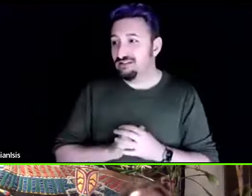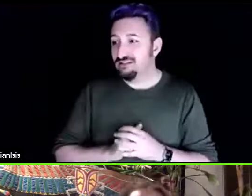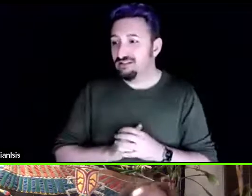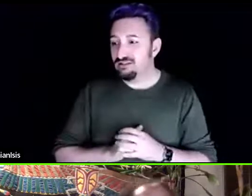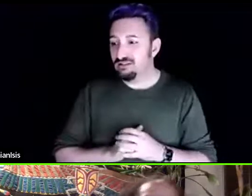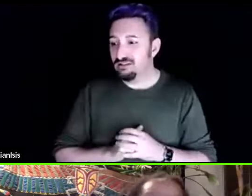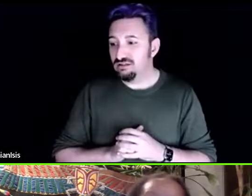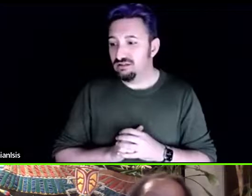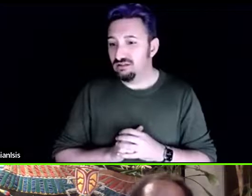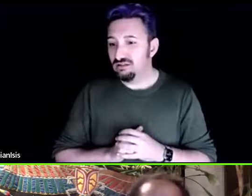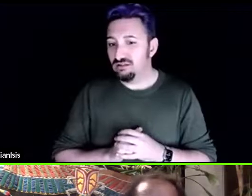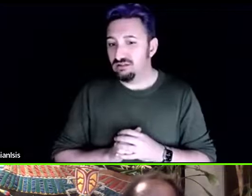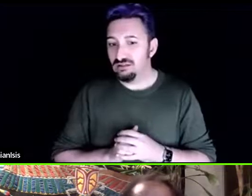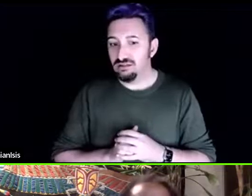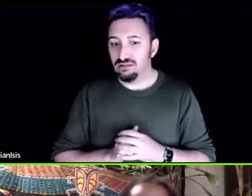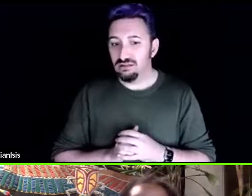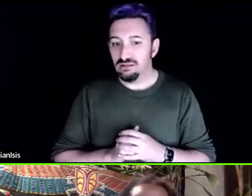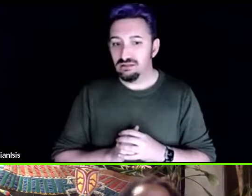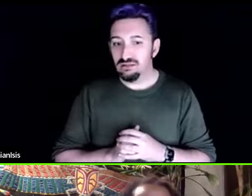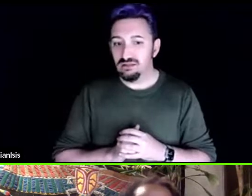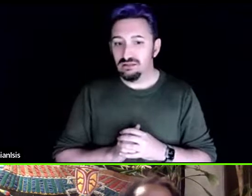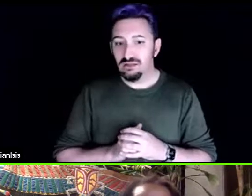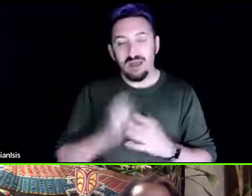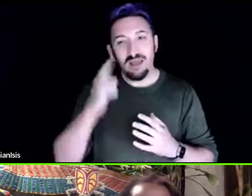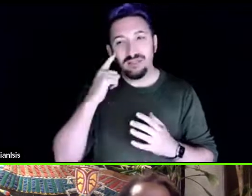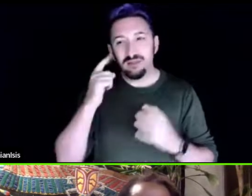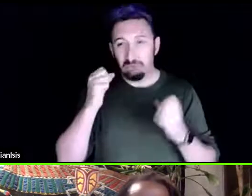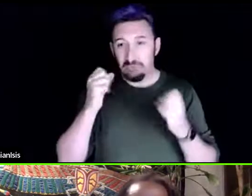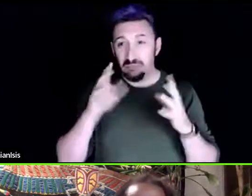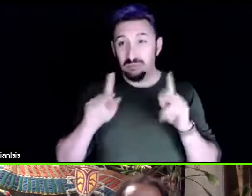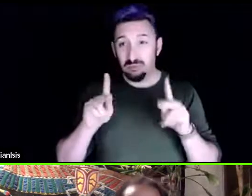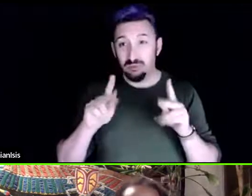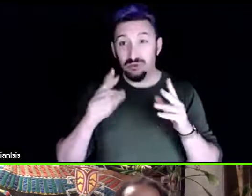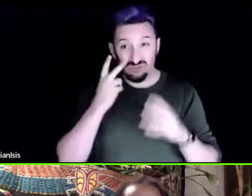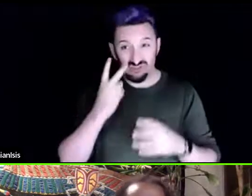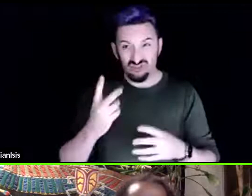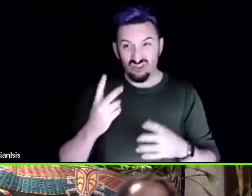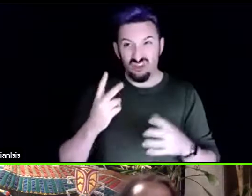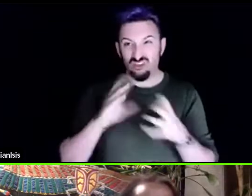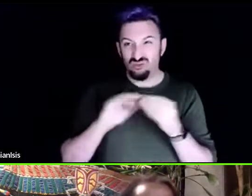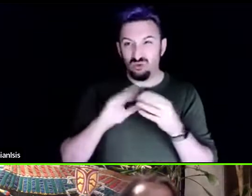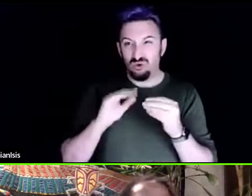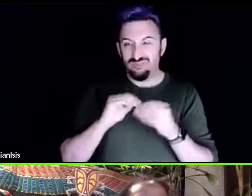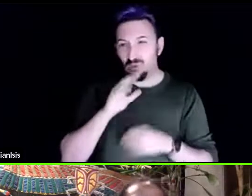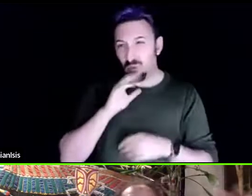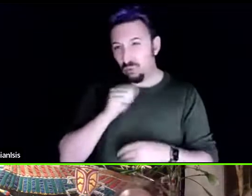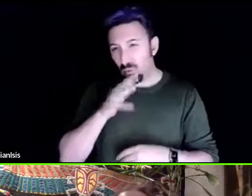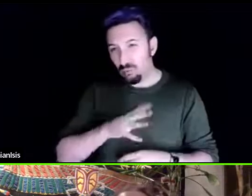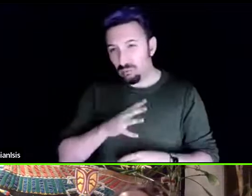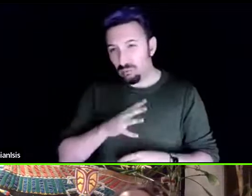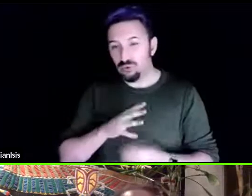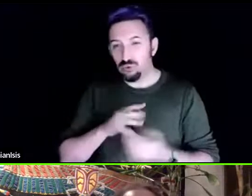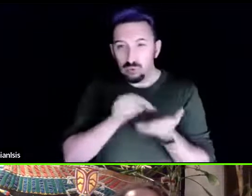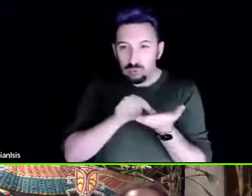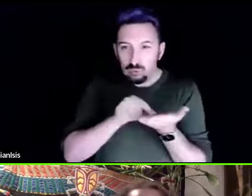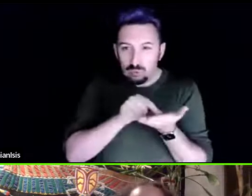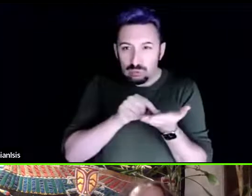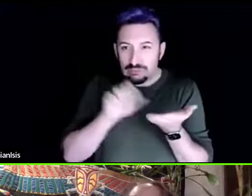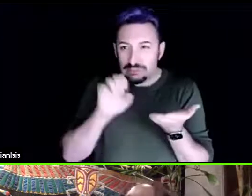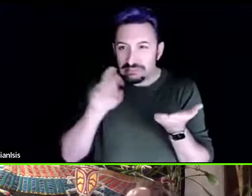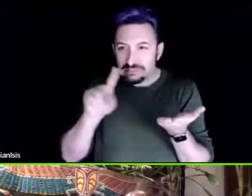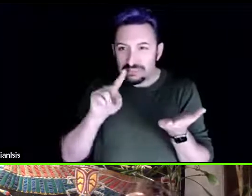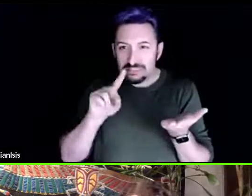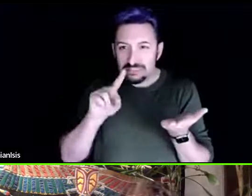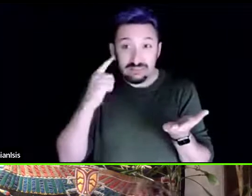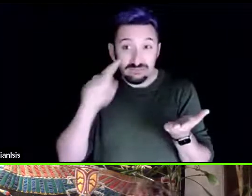i i think many people saw the story of the grandmother that gave the russian soldier the sunflower seeds